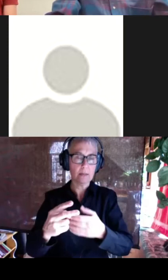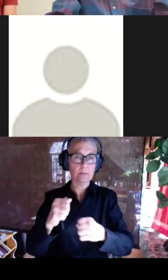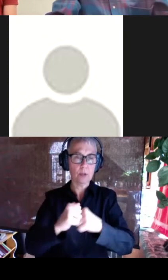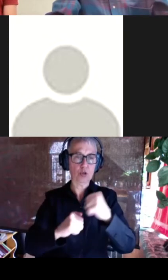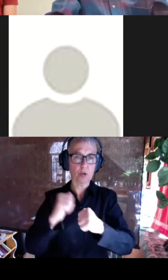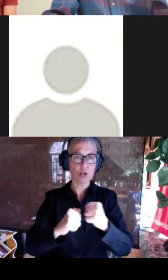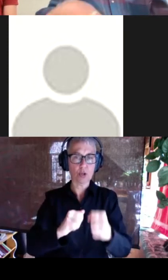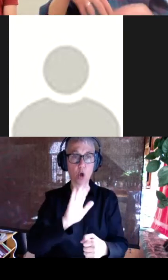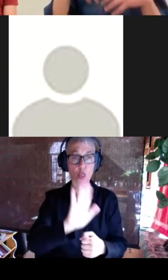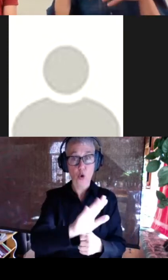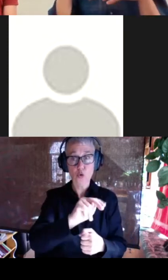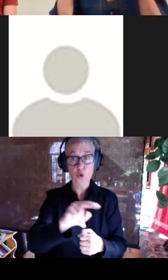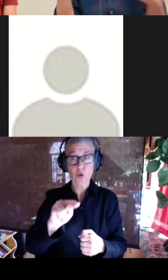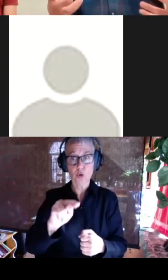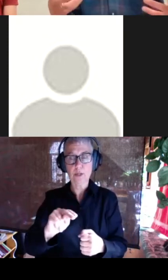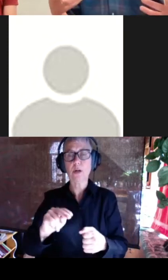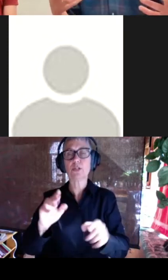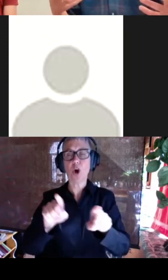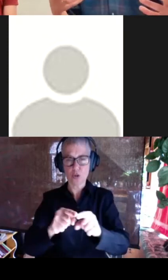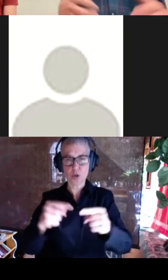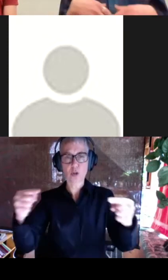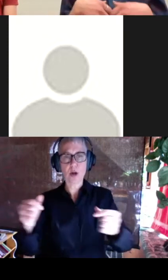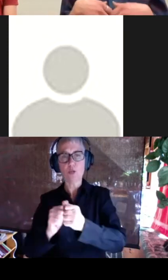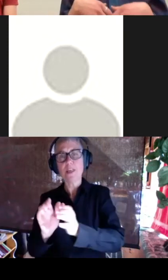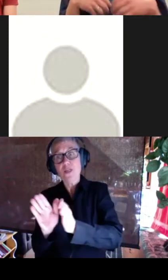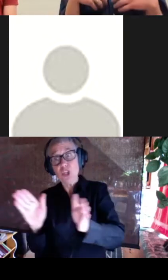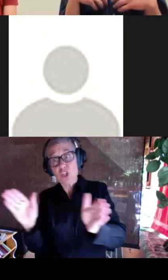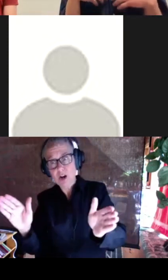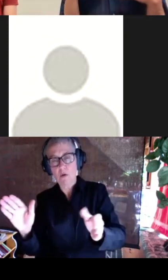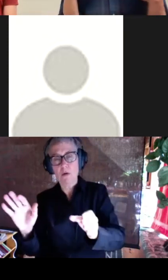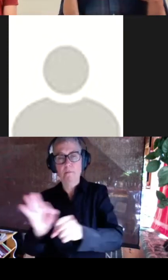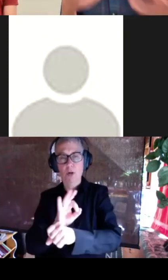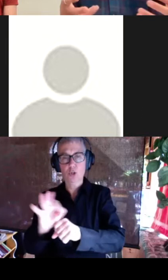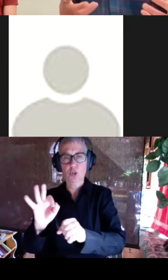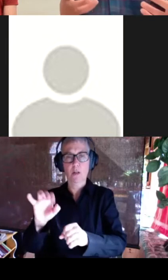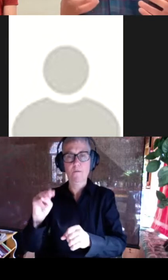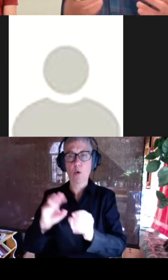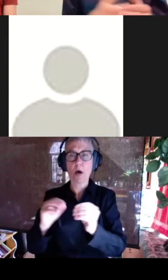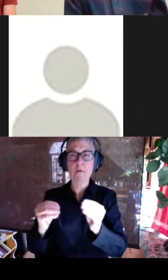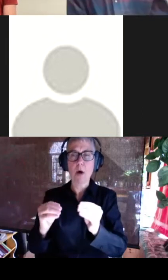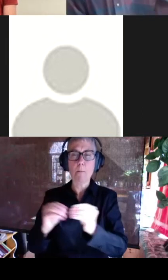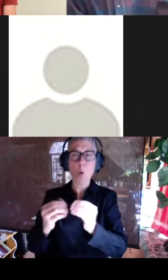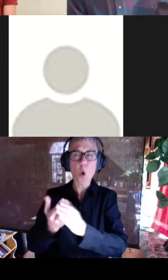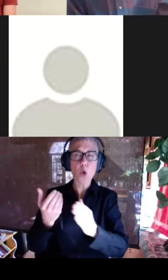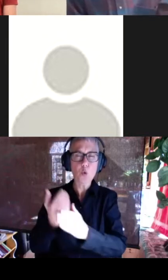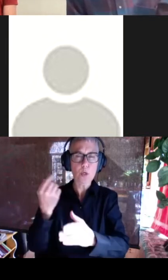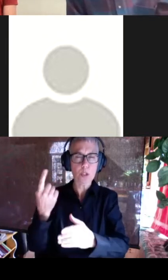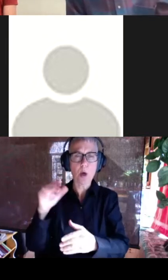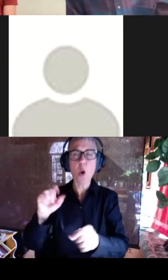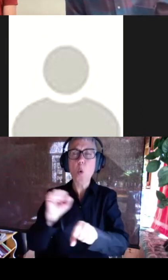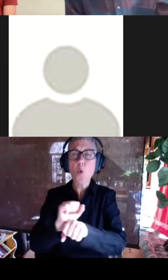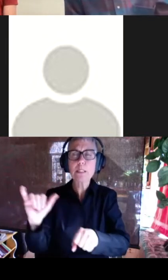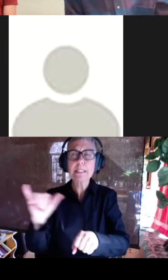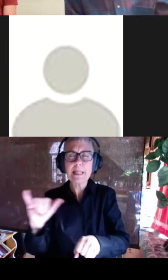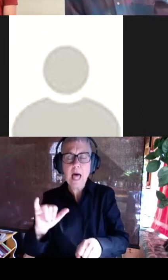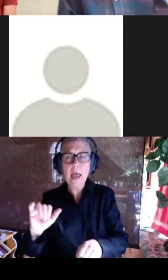again contrast with the general functional form of the newest structure prediction networks like alpha fold and Rosetta